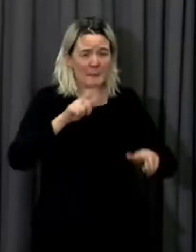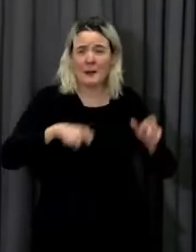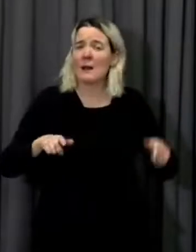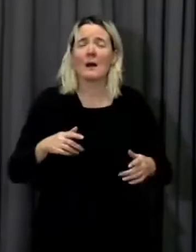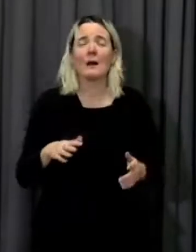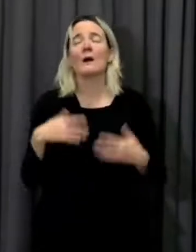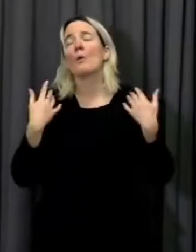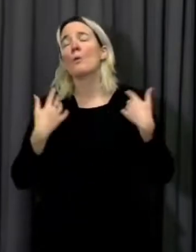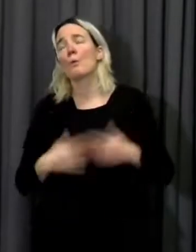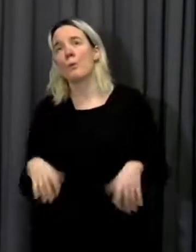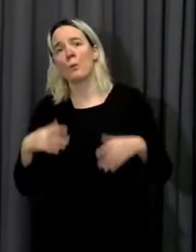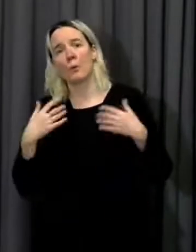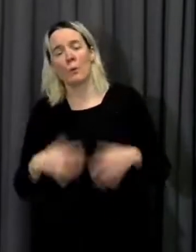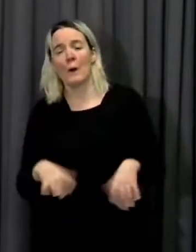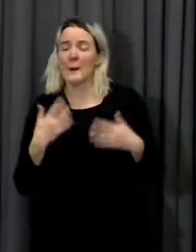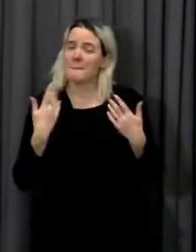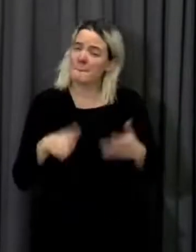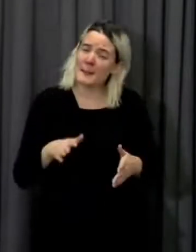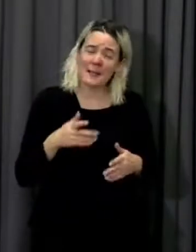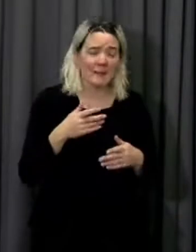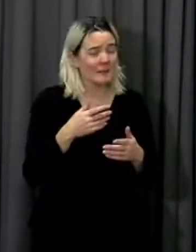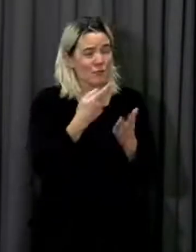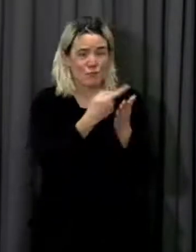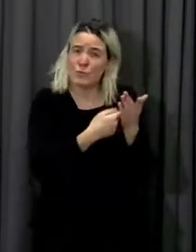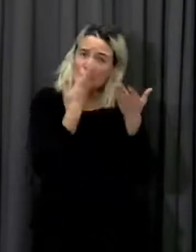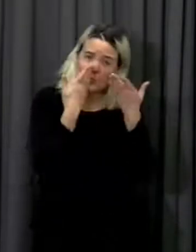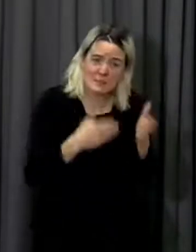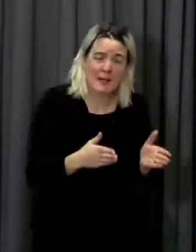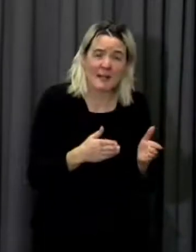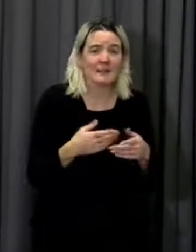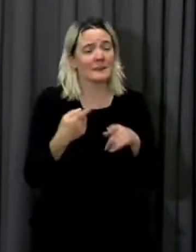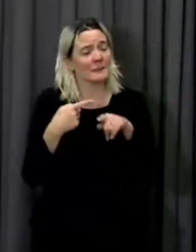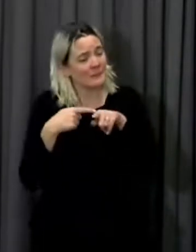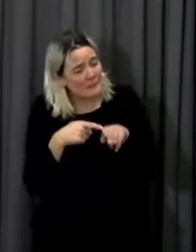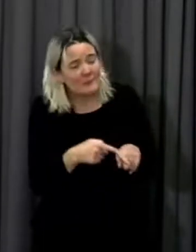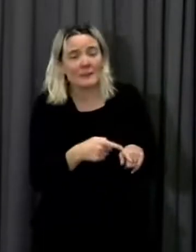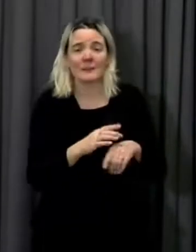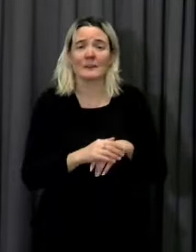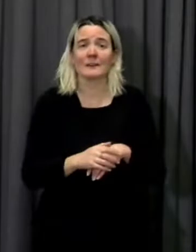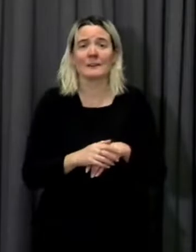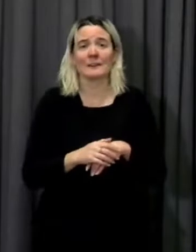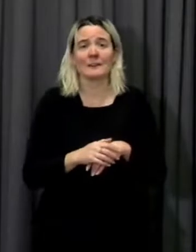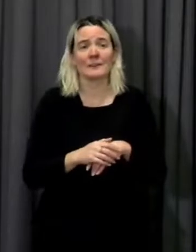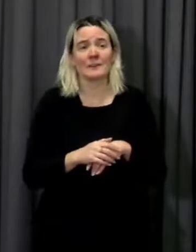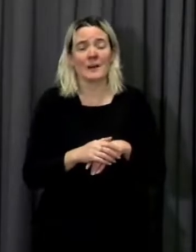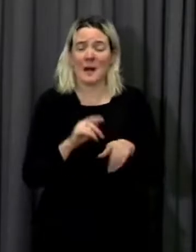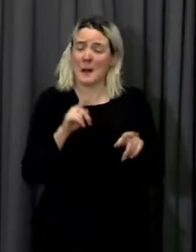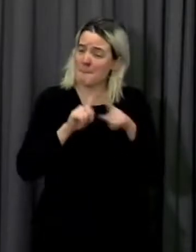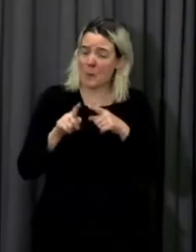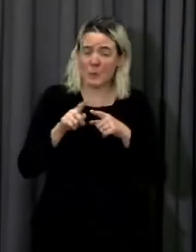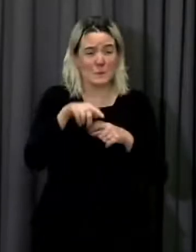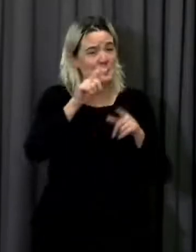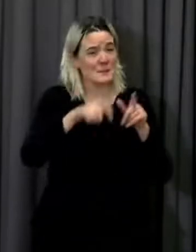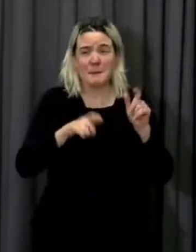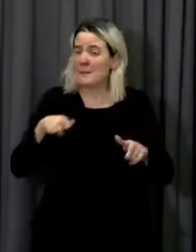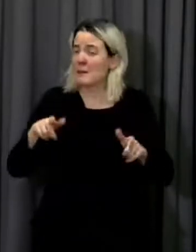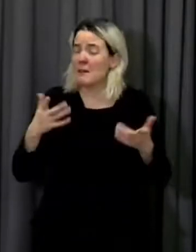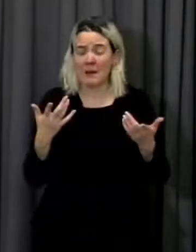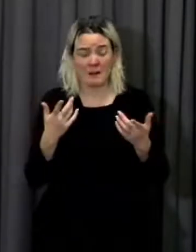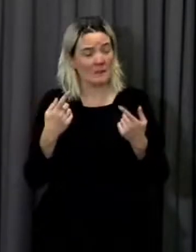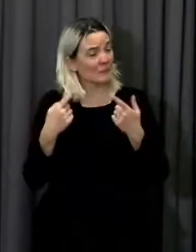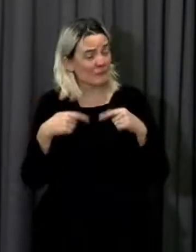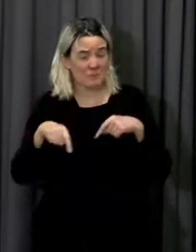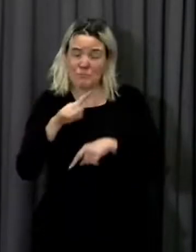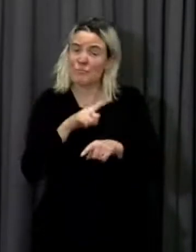terrific they have kept to the rules they are continuing to keep to the rules in the vast majority of cases